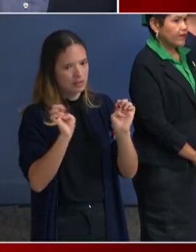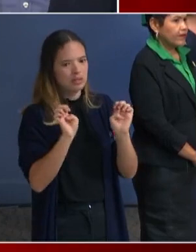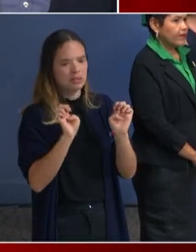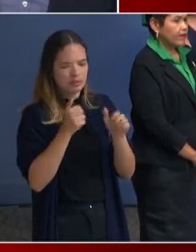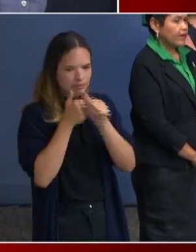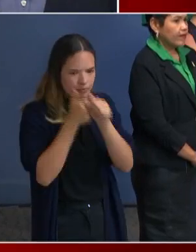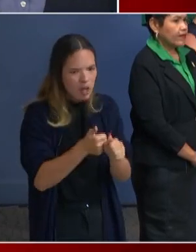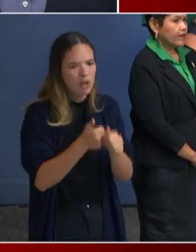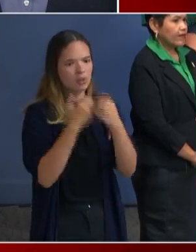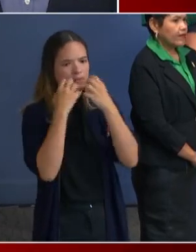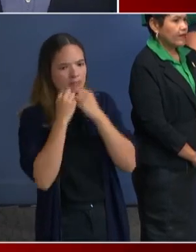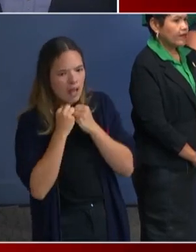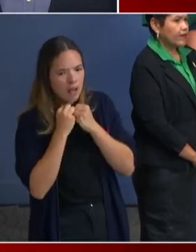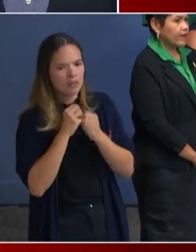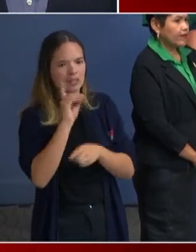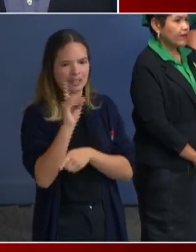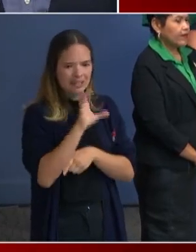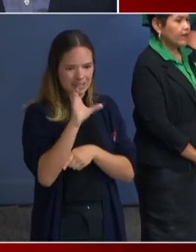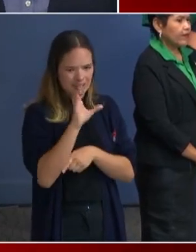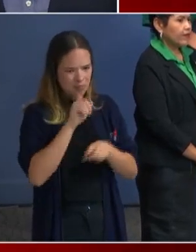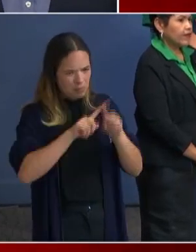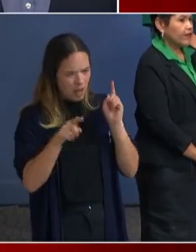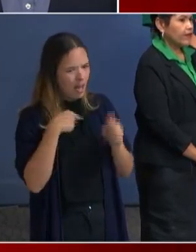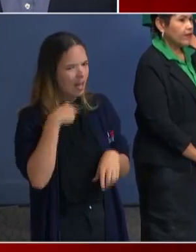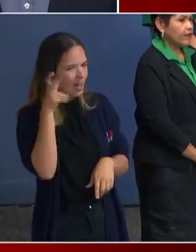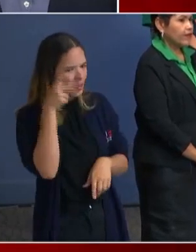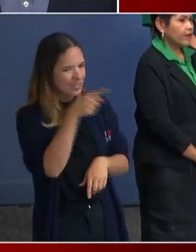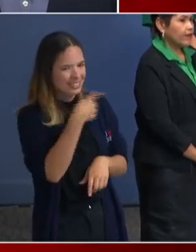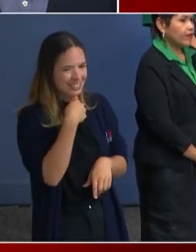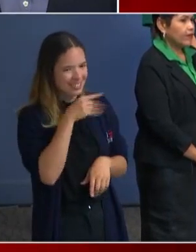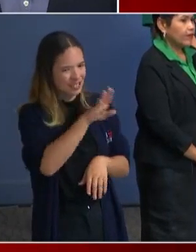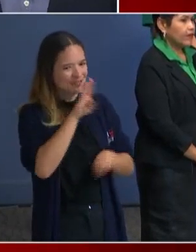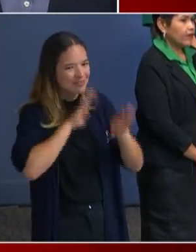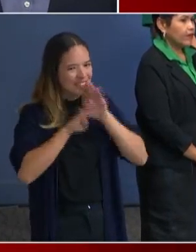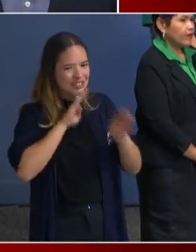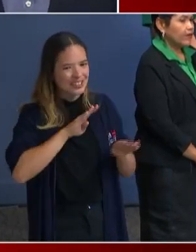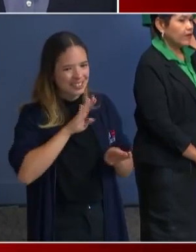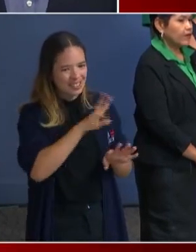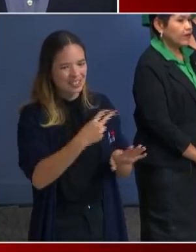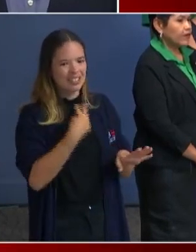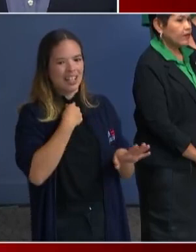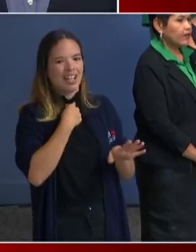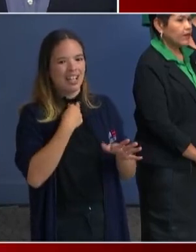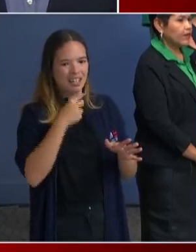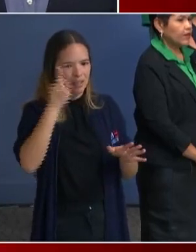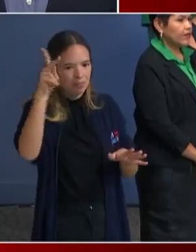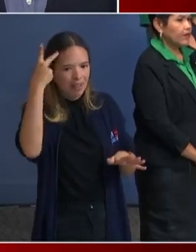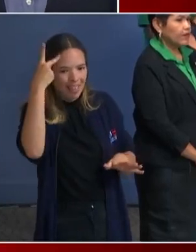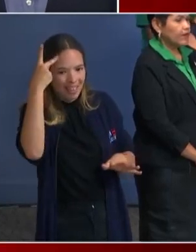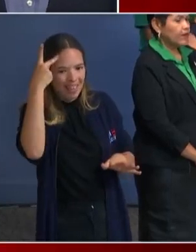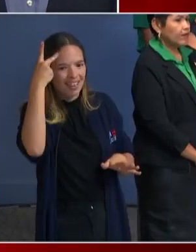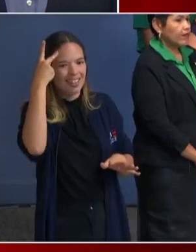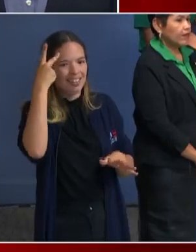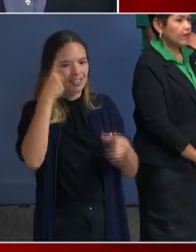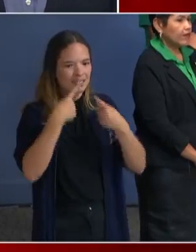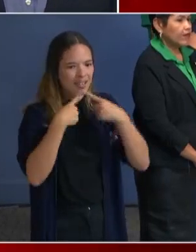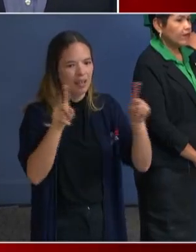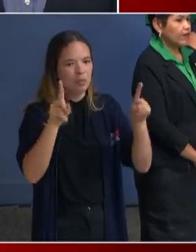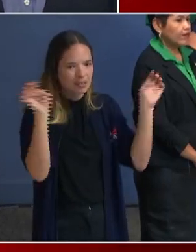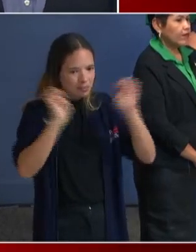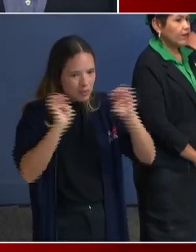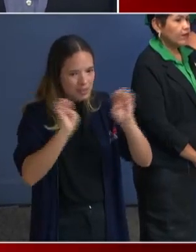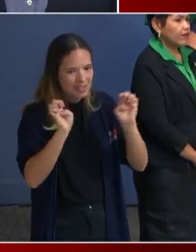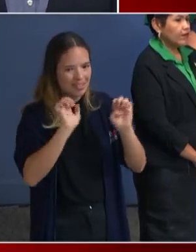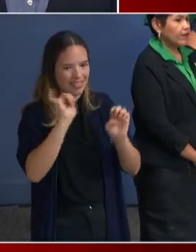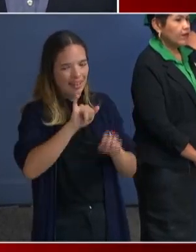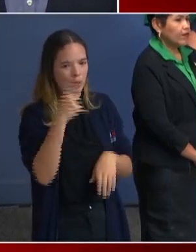But you sound very frustrated and it sounds like you're very, you're boxed in by the politics of this. A declaration of emergency is something that the governors of